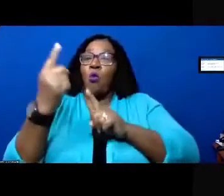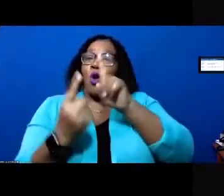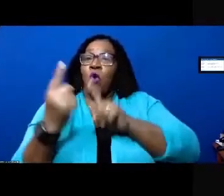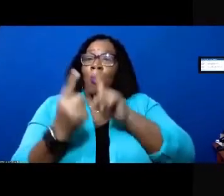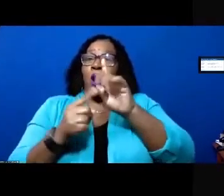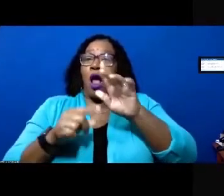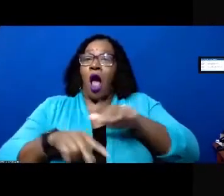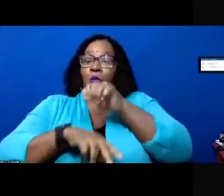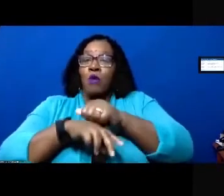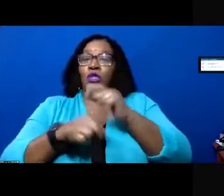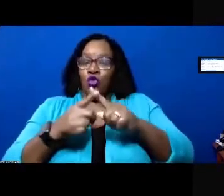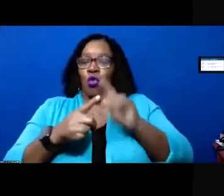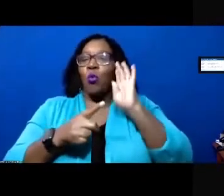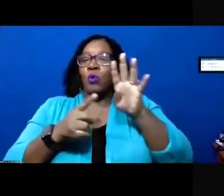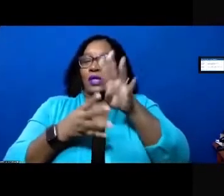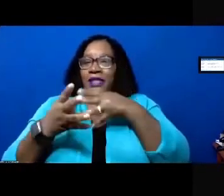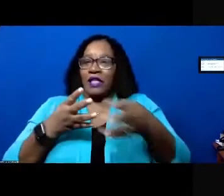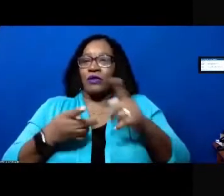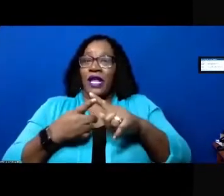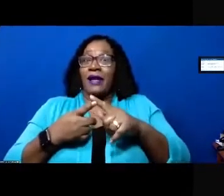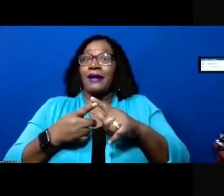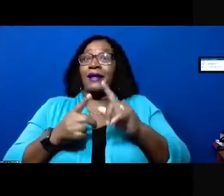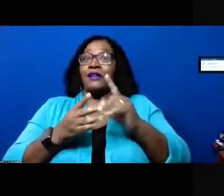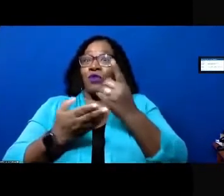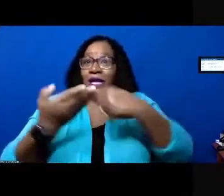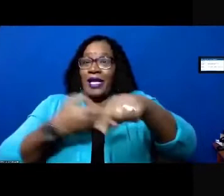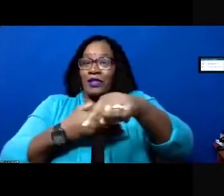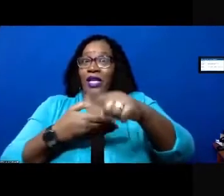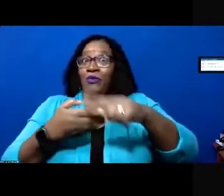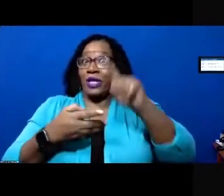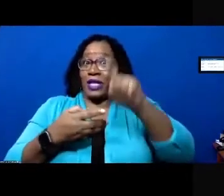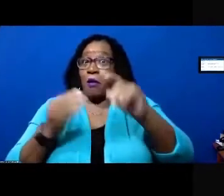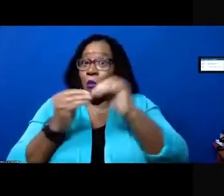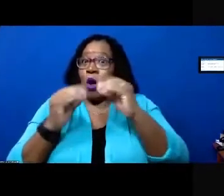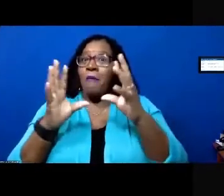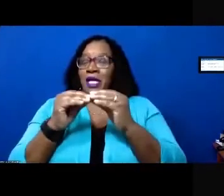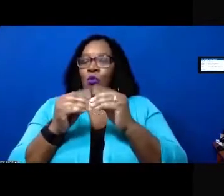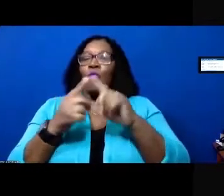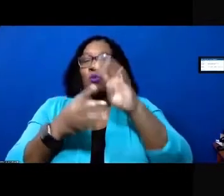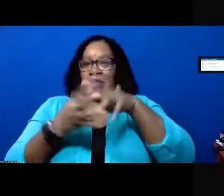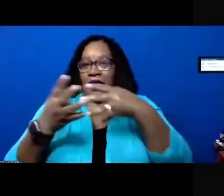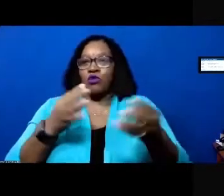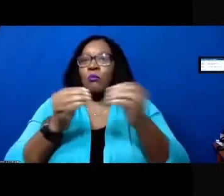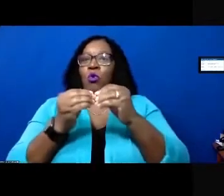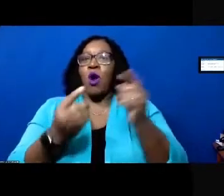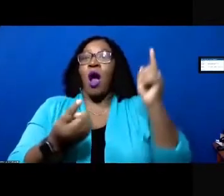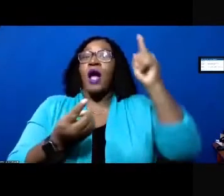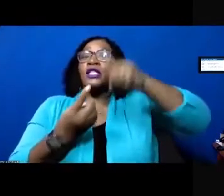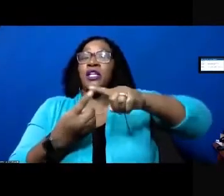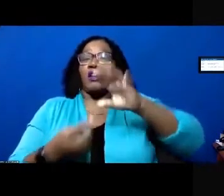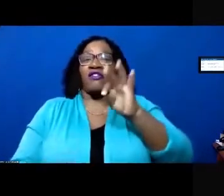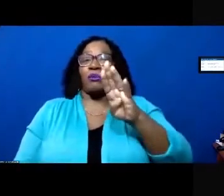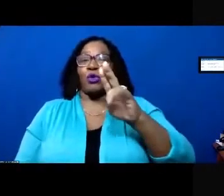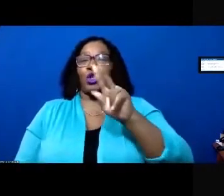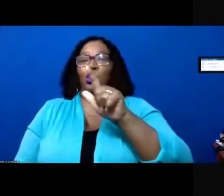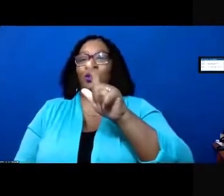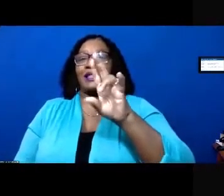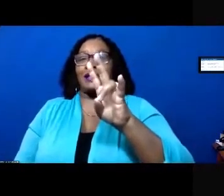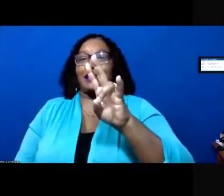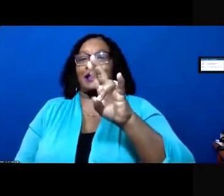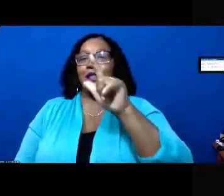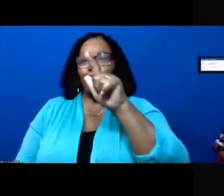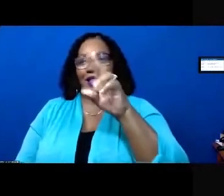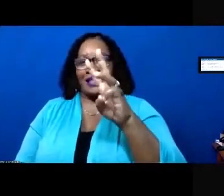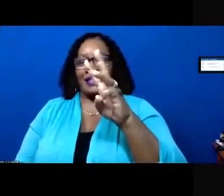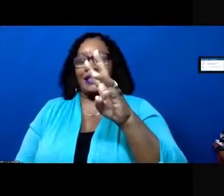would schedule those over the next week if we need more we'll schedule more um through february 26 we'd have this period for additional